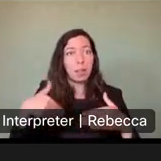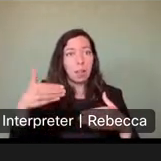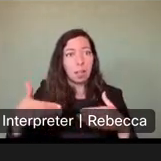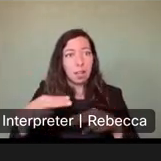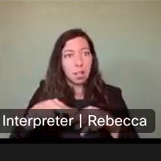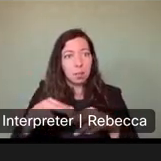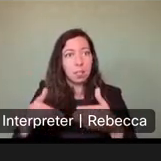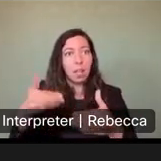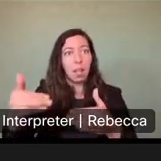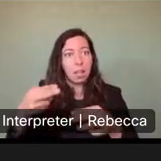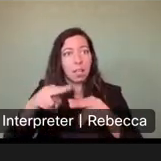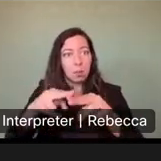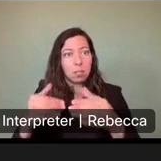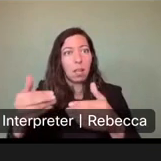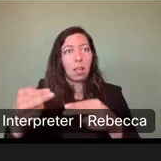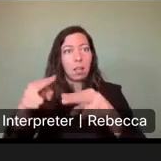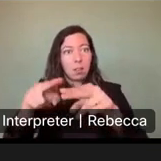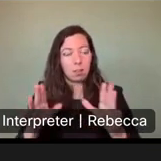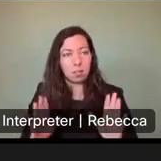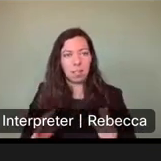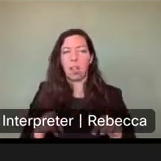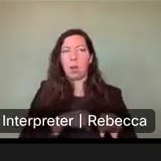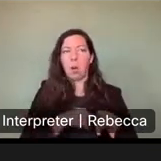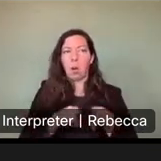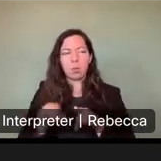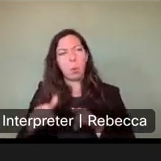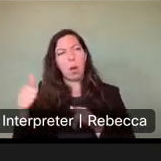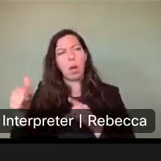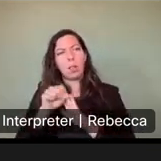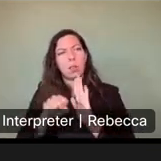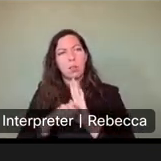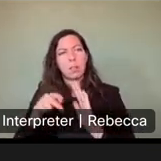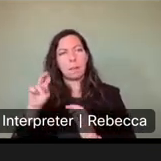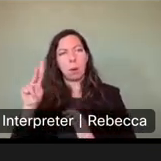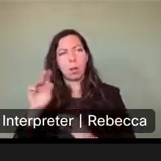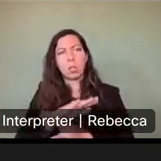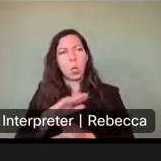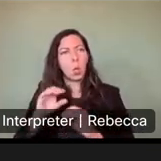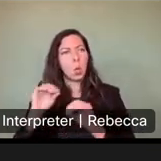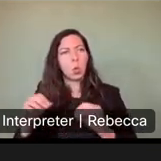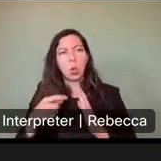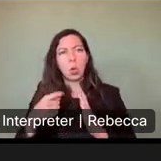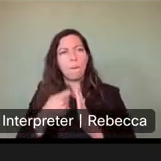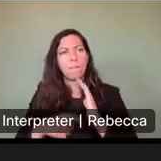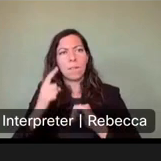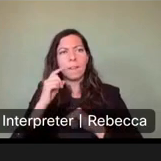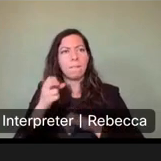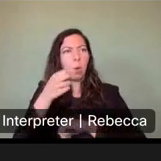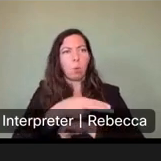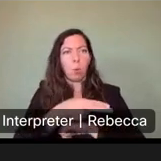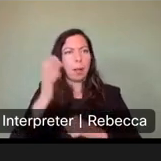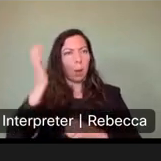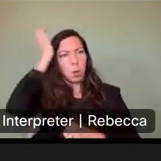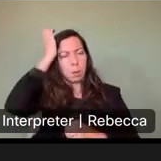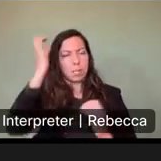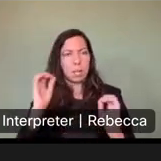And none of the charge the fee for dumping. Let me answer that one real quick or provide some feedback. So, Howard, thank you. That's a comment that we've